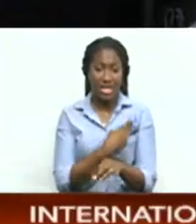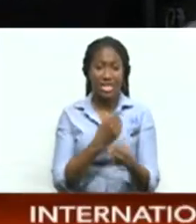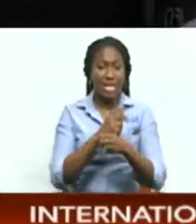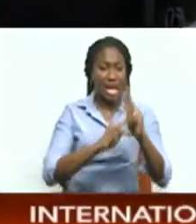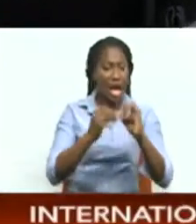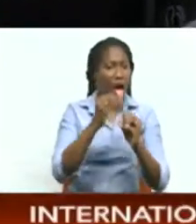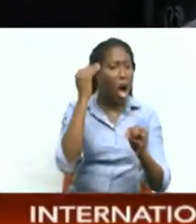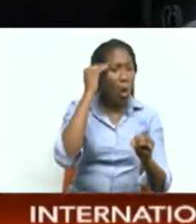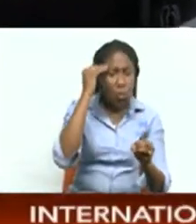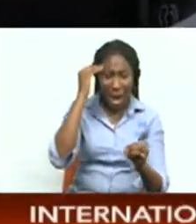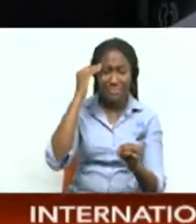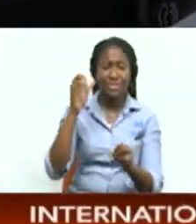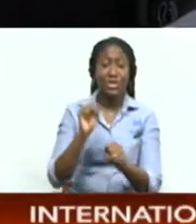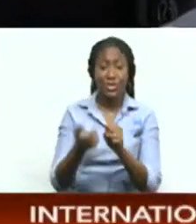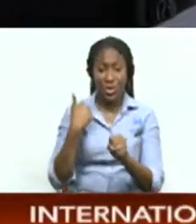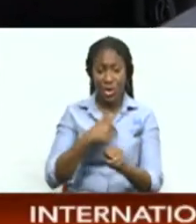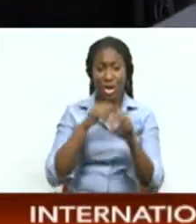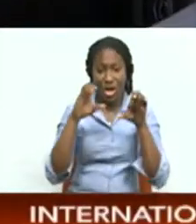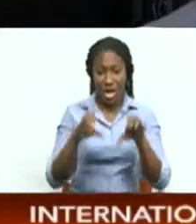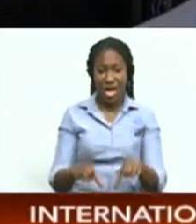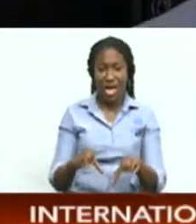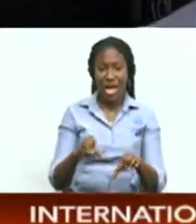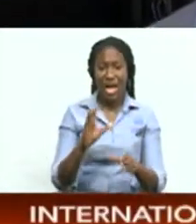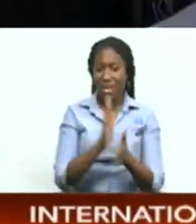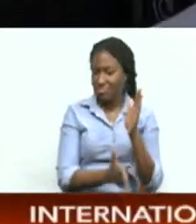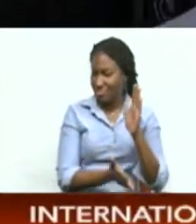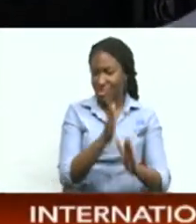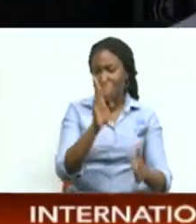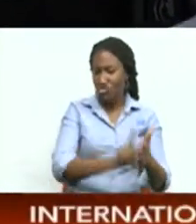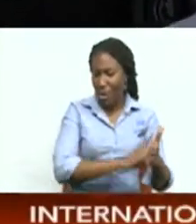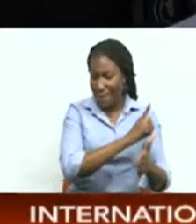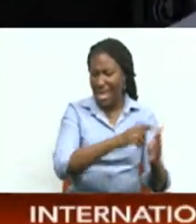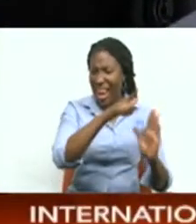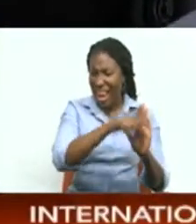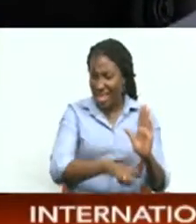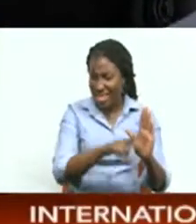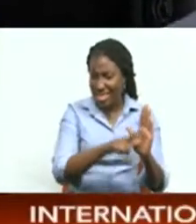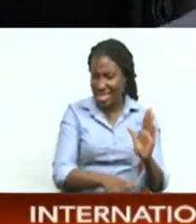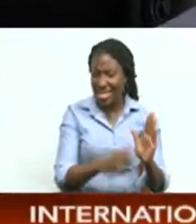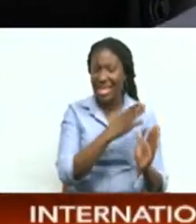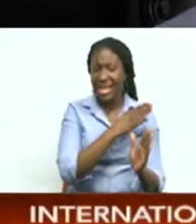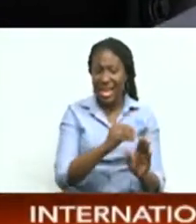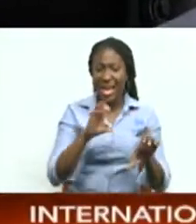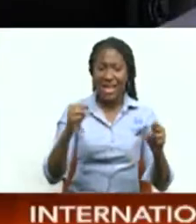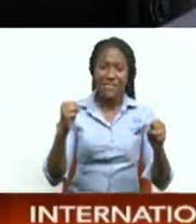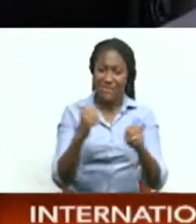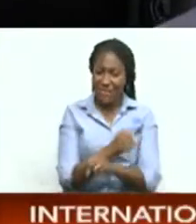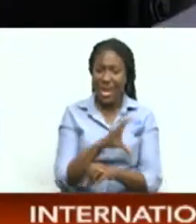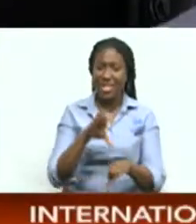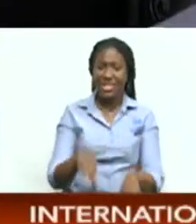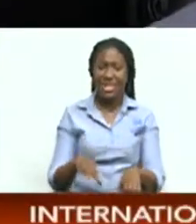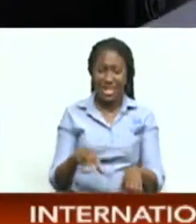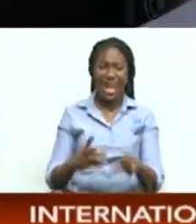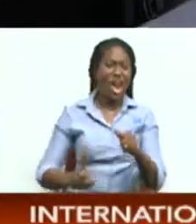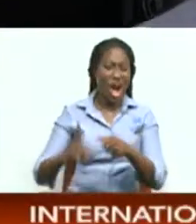and that way we will discriminate less we will curb and we will fight and we will cut